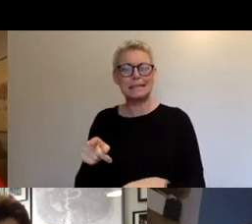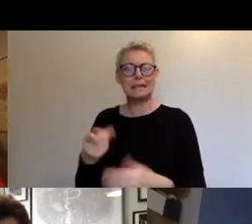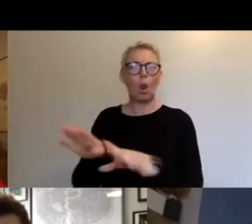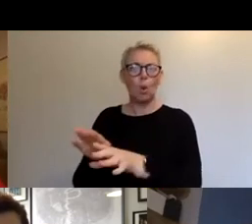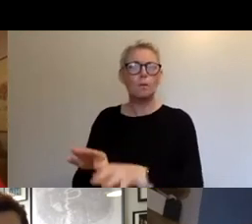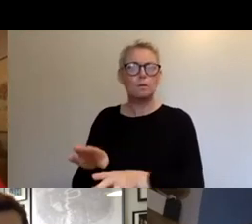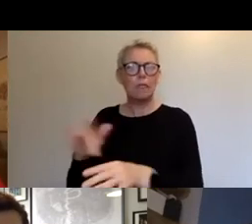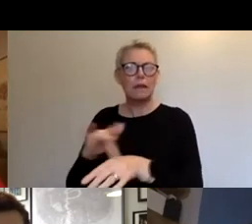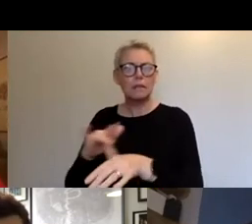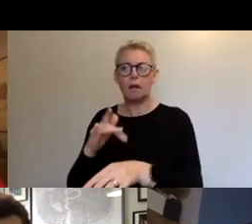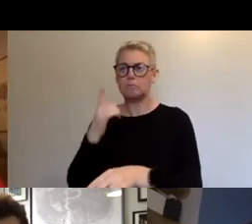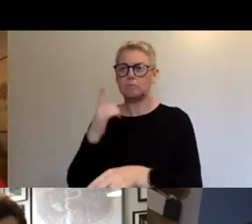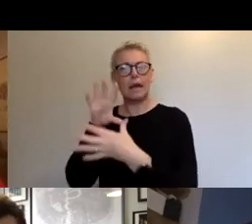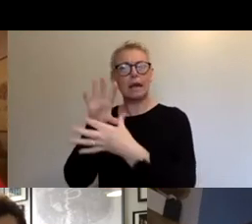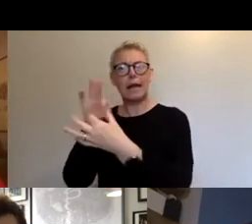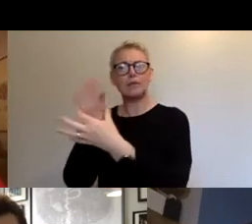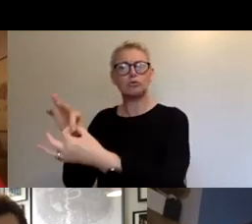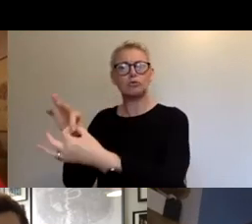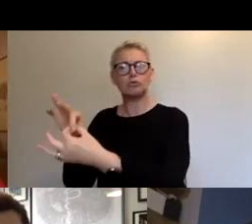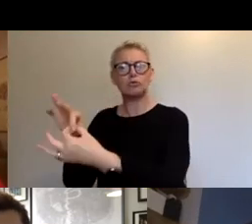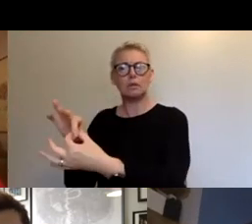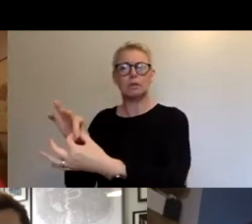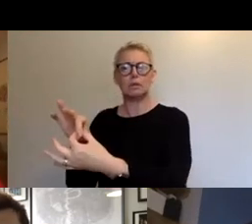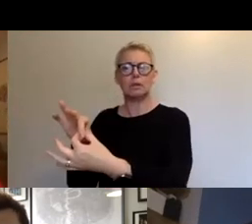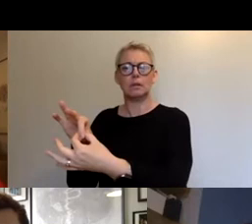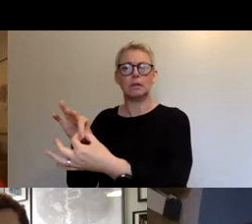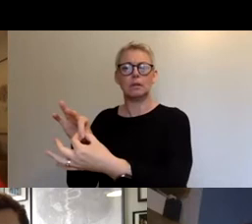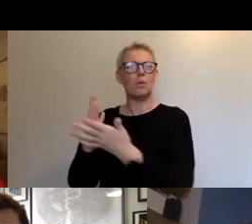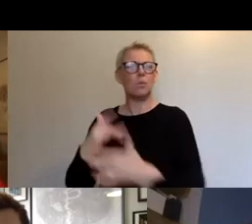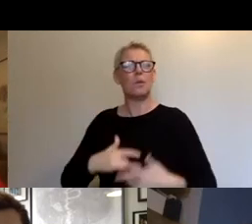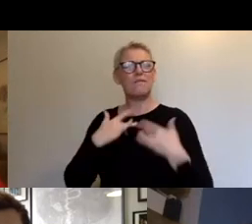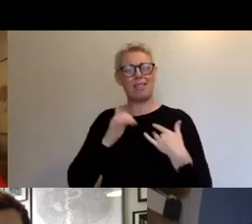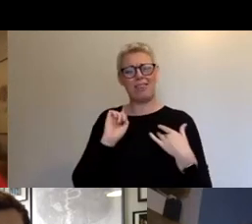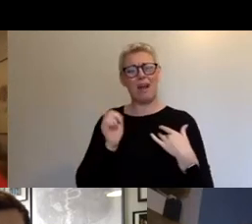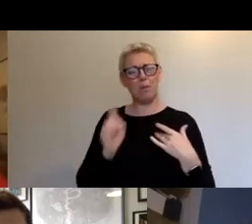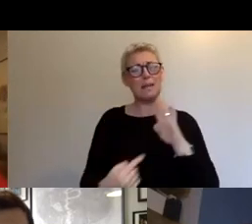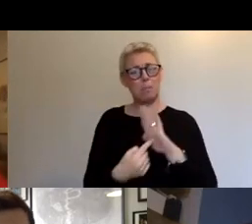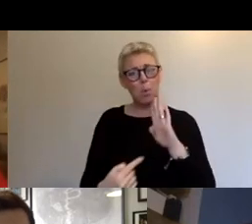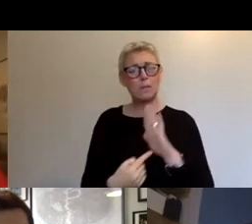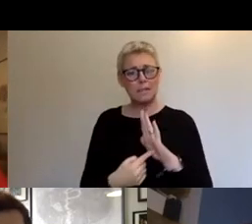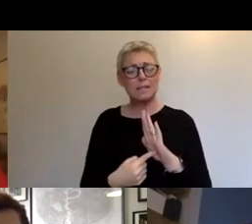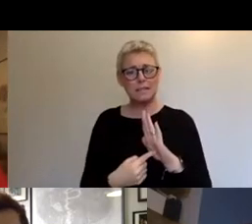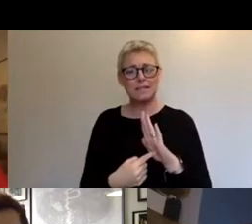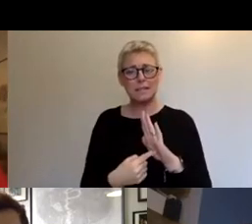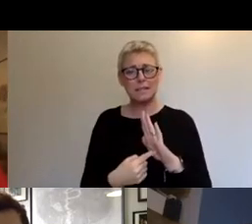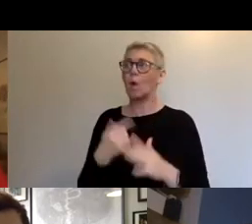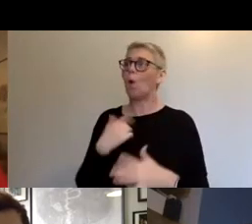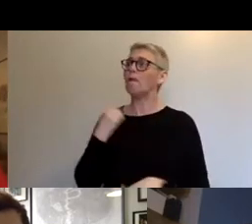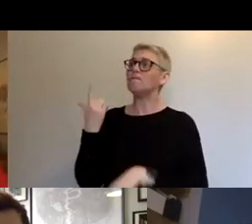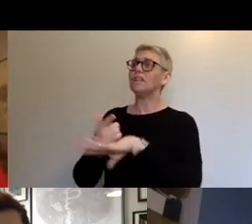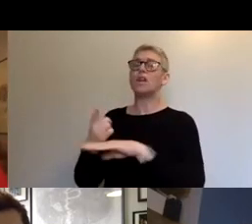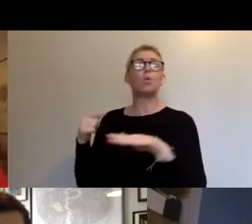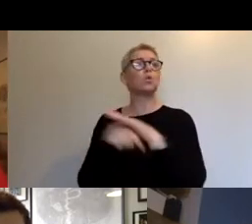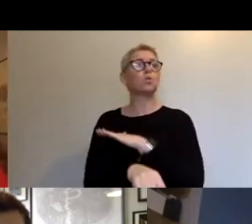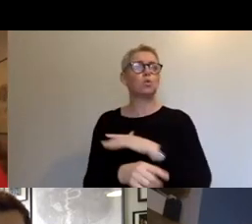that connection directly to that audience was deeply important for us to feel like we weren't just putting a video on YouTube